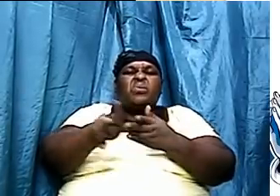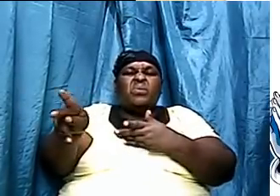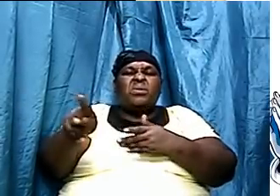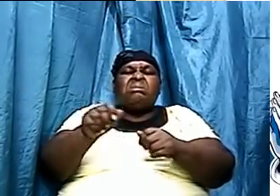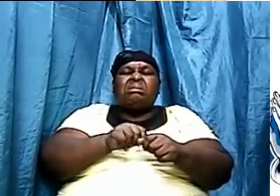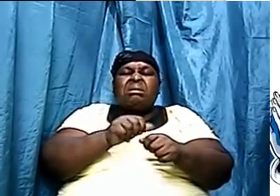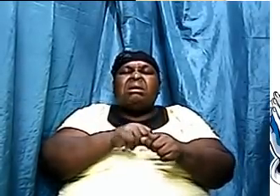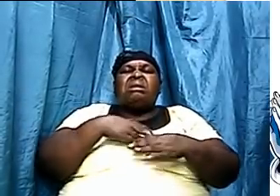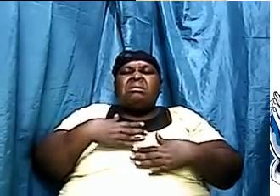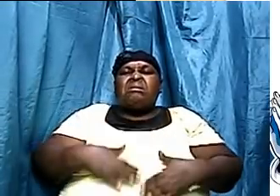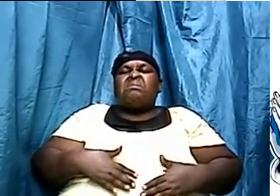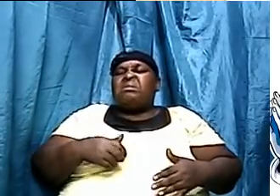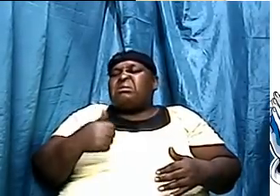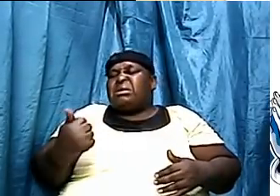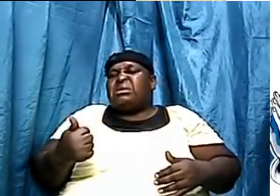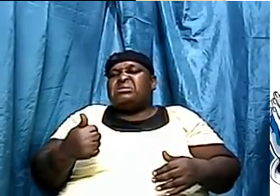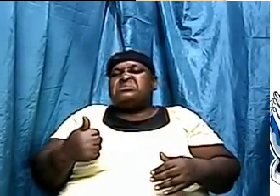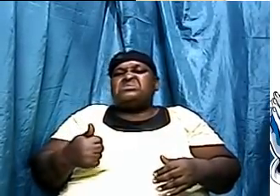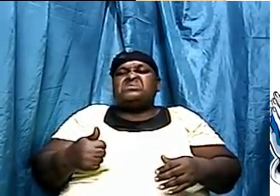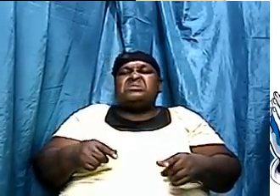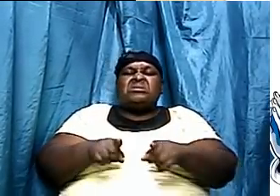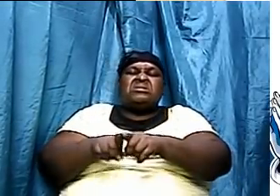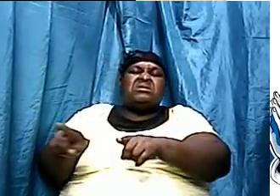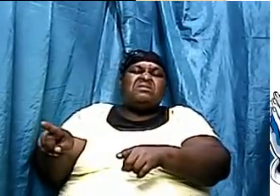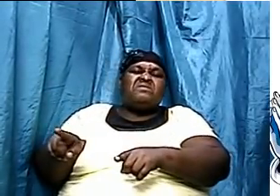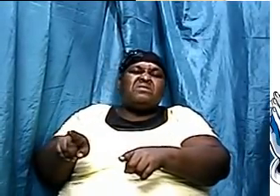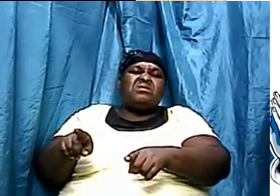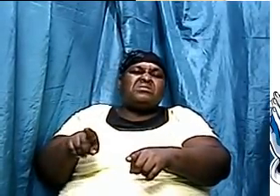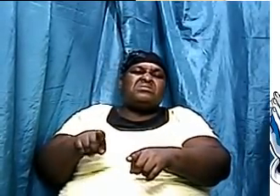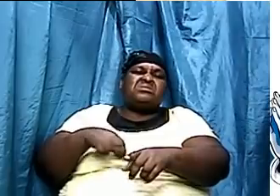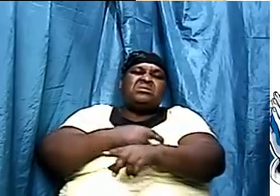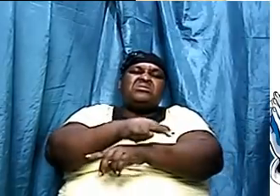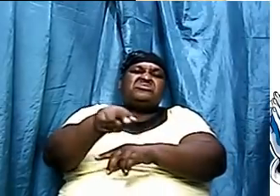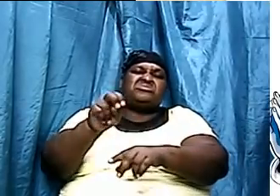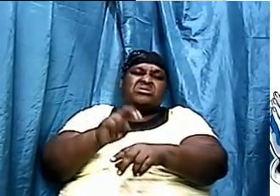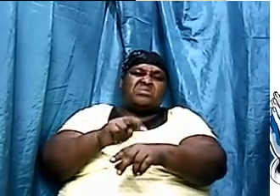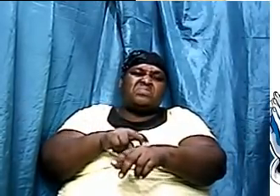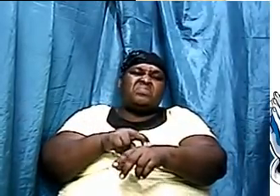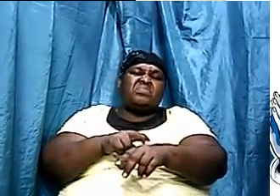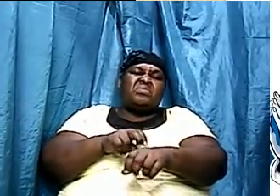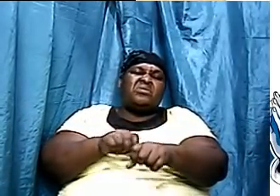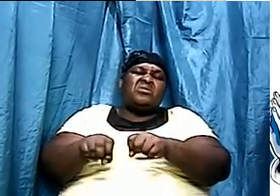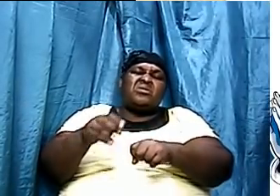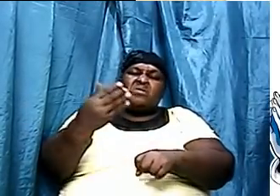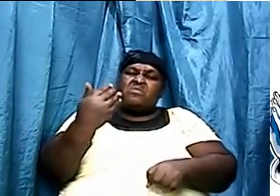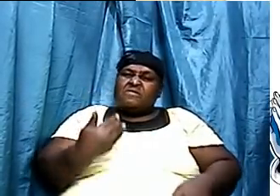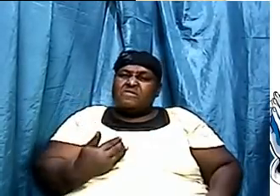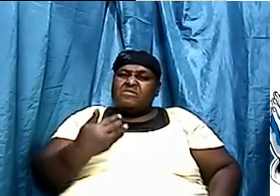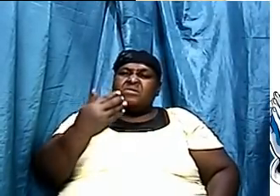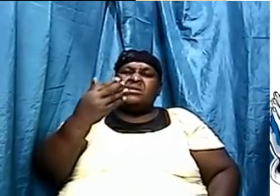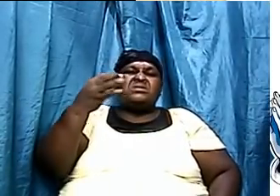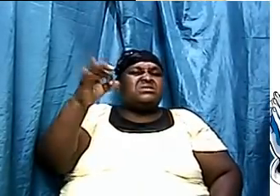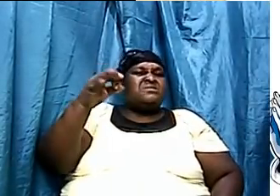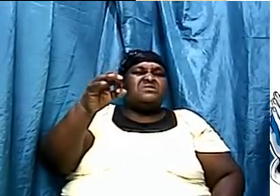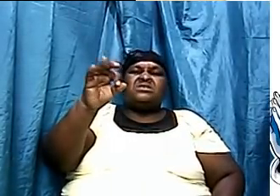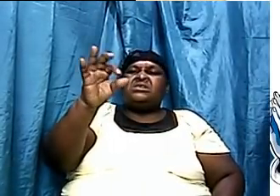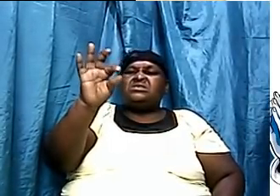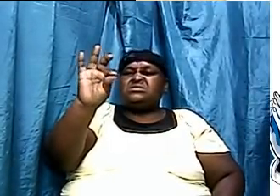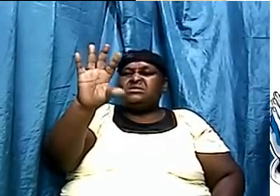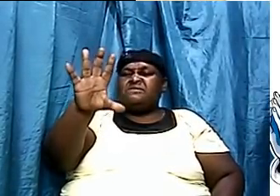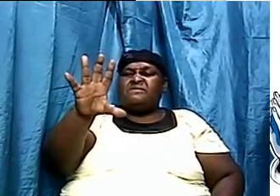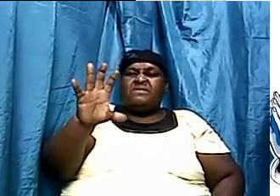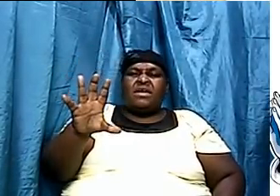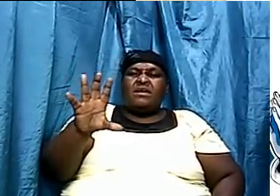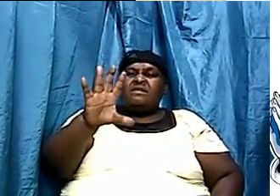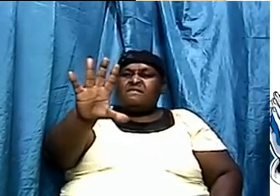was a different, distinct race. So before 1775, it was believed that there were five distinct